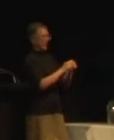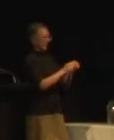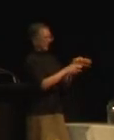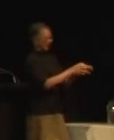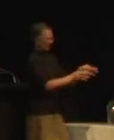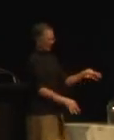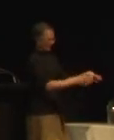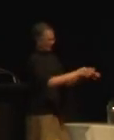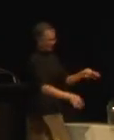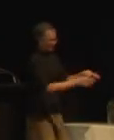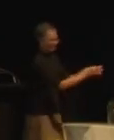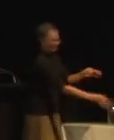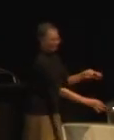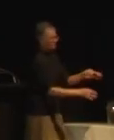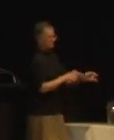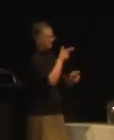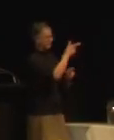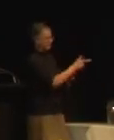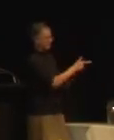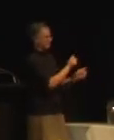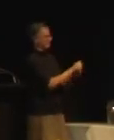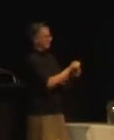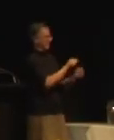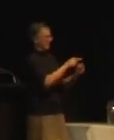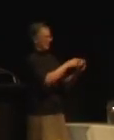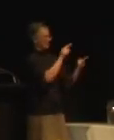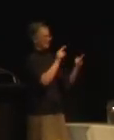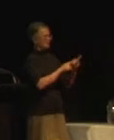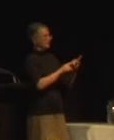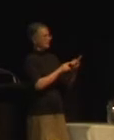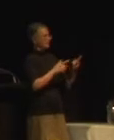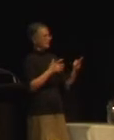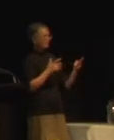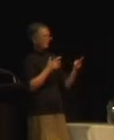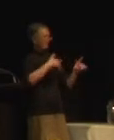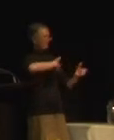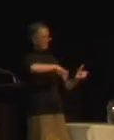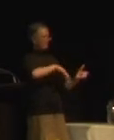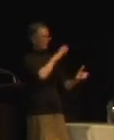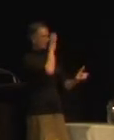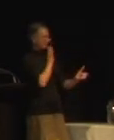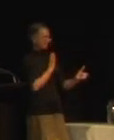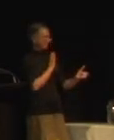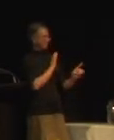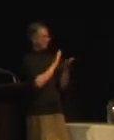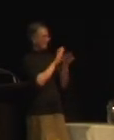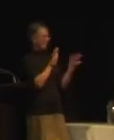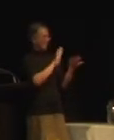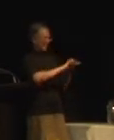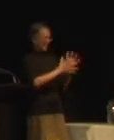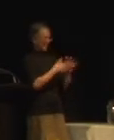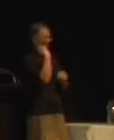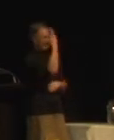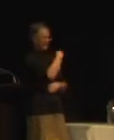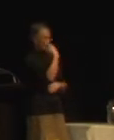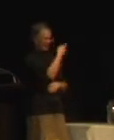Use a plain background with good contrast to the presenter so that the hands and the face are clearly visible. Facial expressions